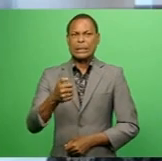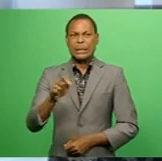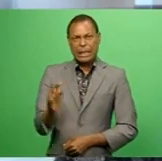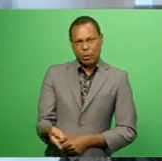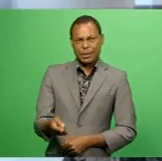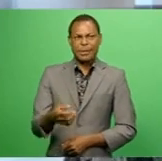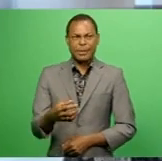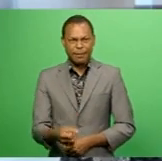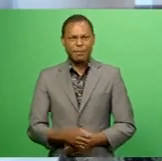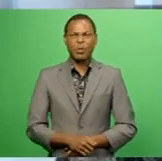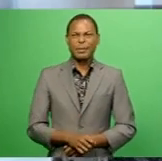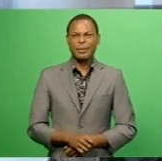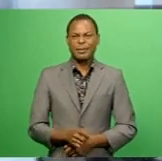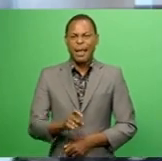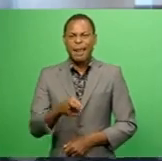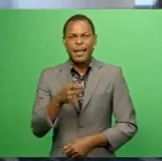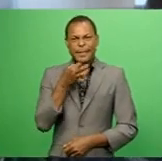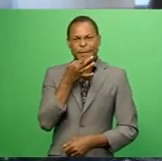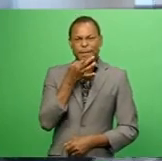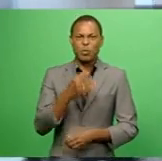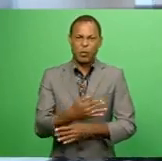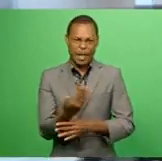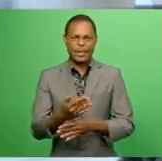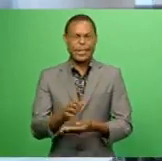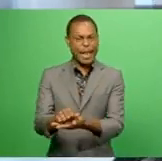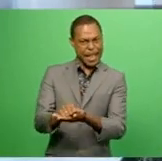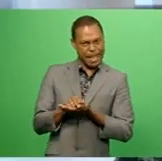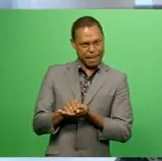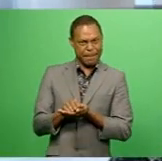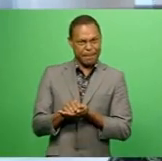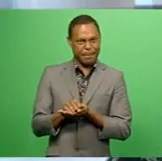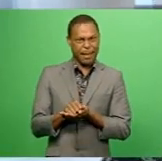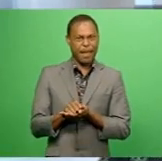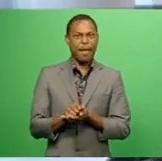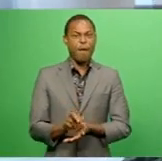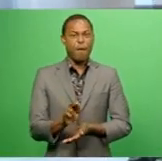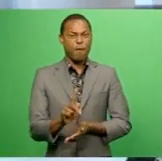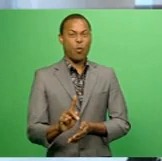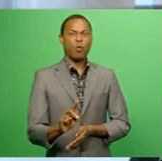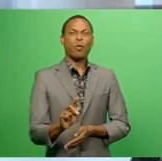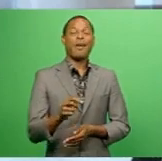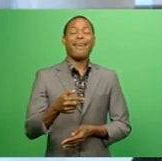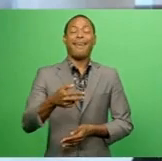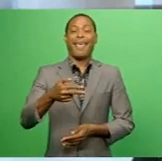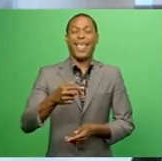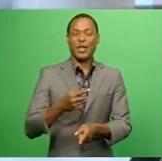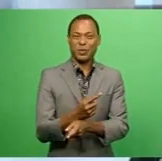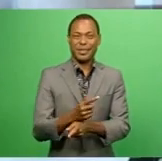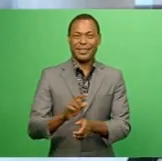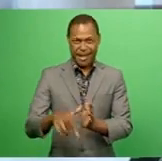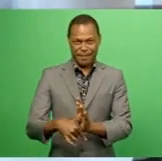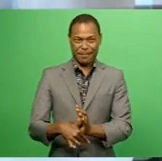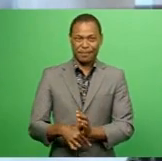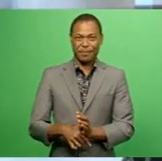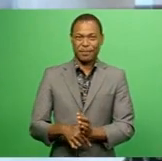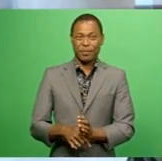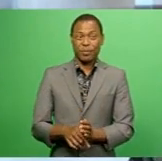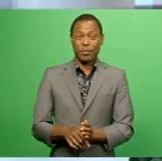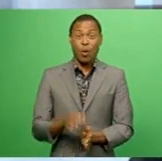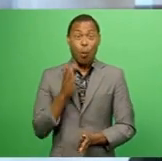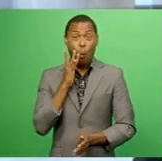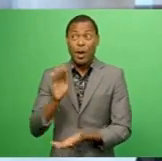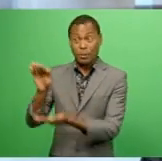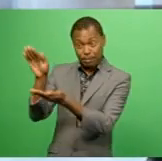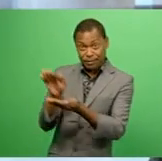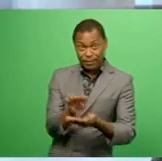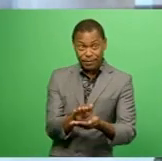next few days, and then we'll keep the other 6,000 for them in about eight to 10 weeks' time. And as the vaccines come in, the doses come in.